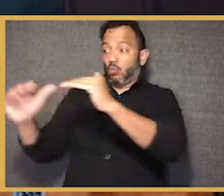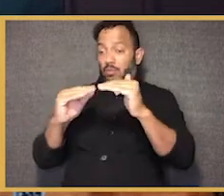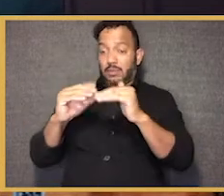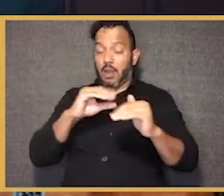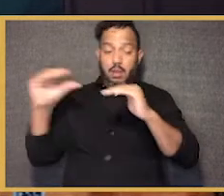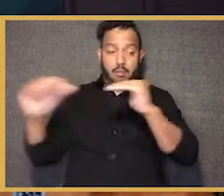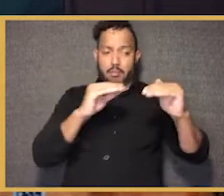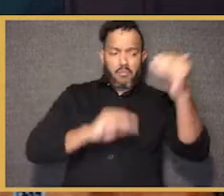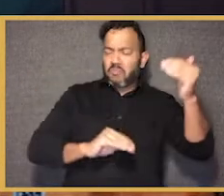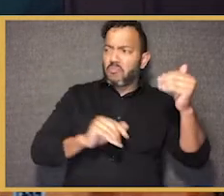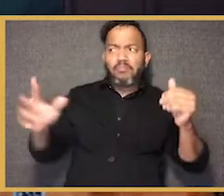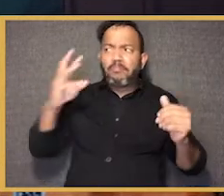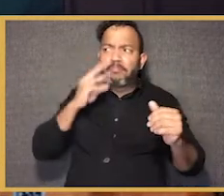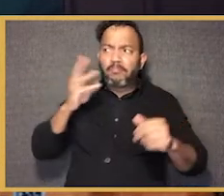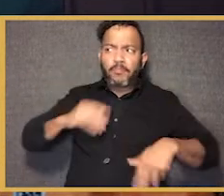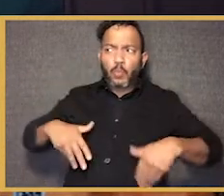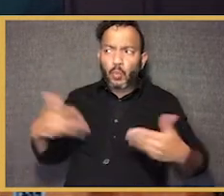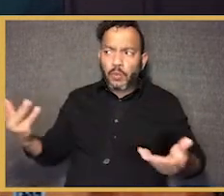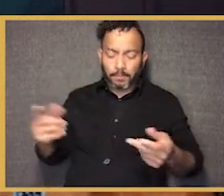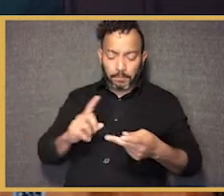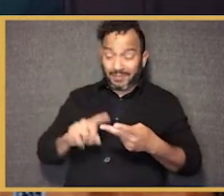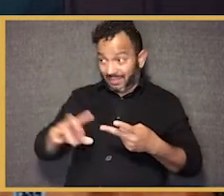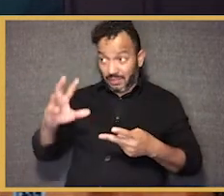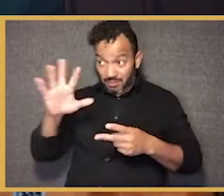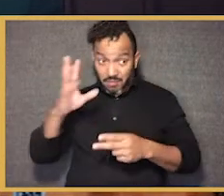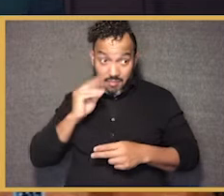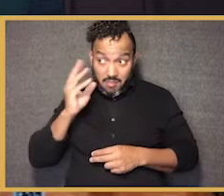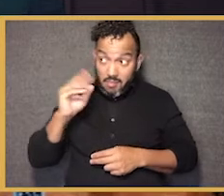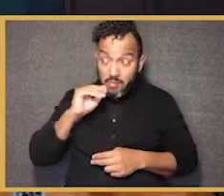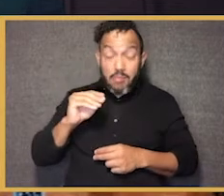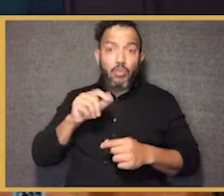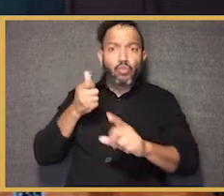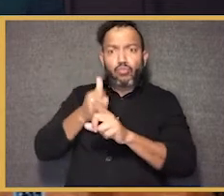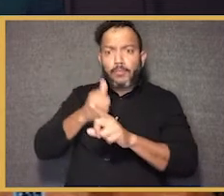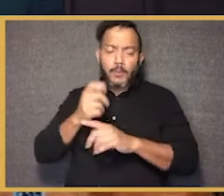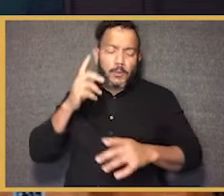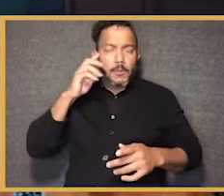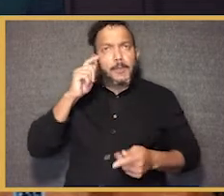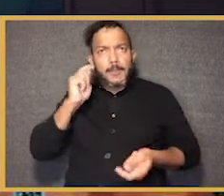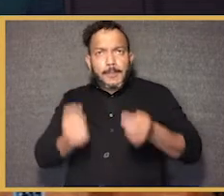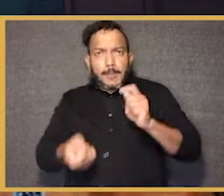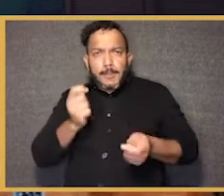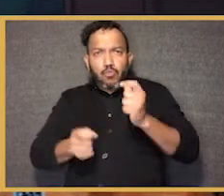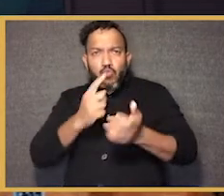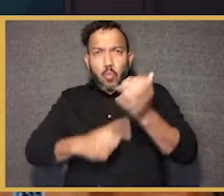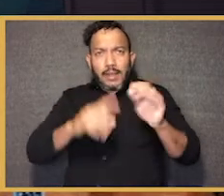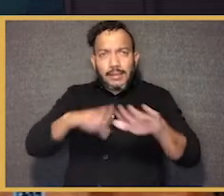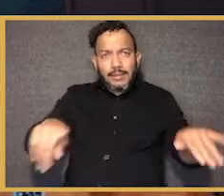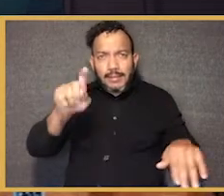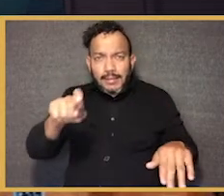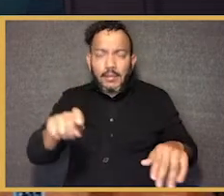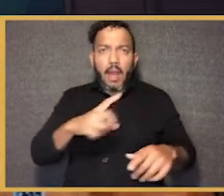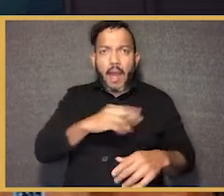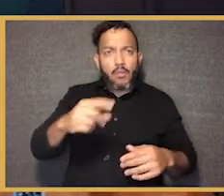So, what did you experience growing up and coming of age? How did your experiences shape your views of what children need and what education